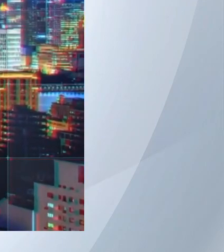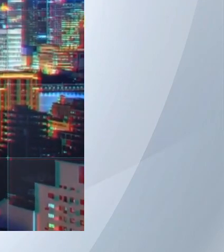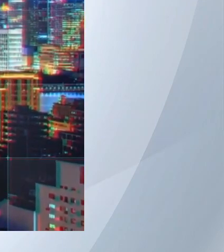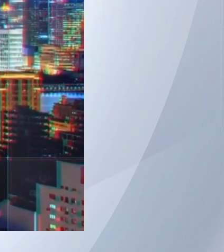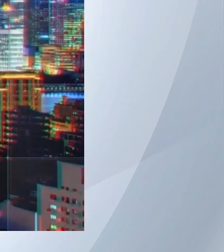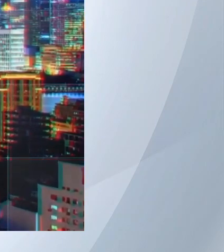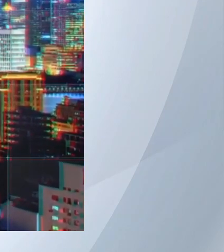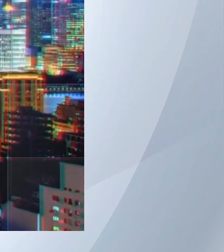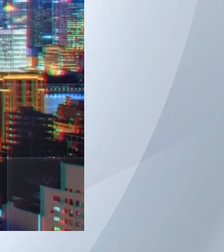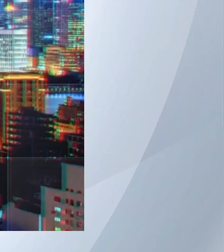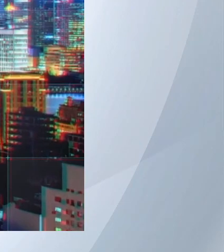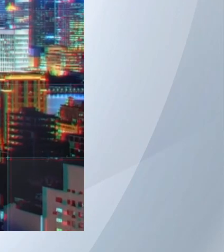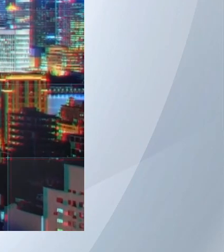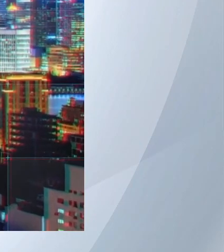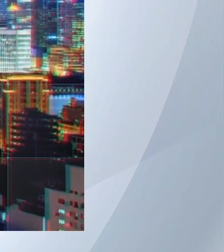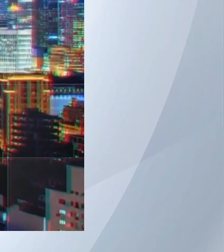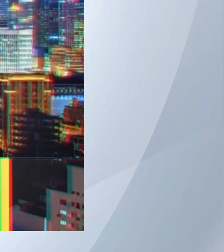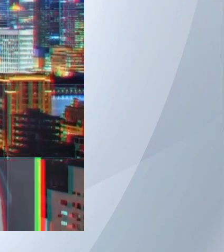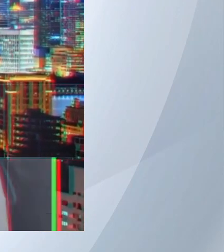Ik ben in China, Shanghai.